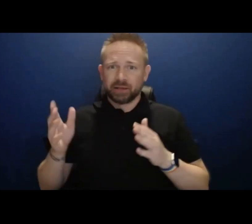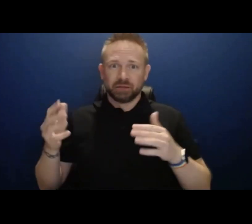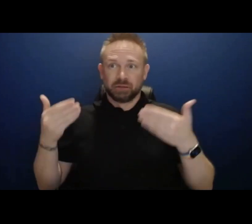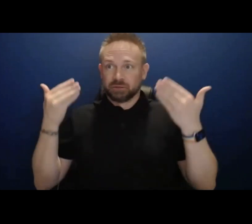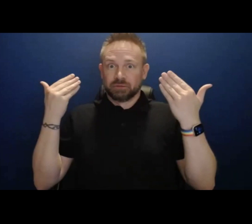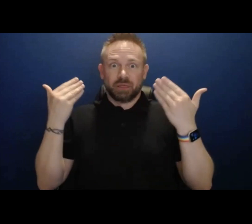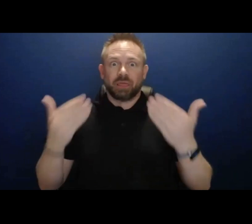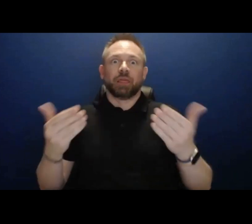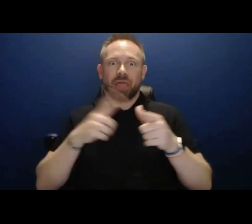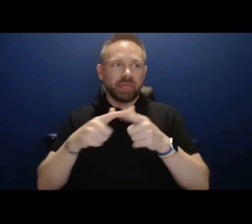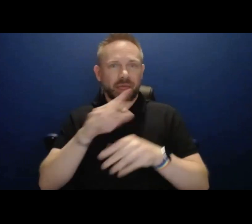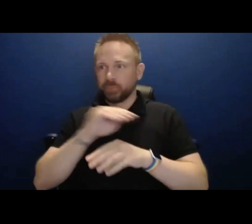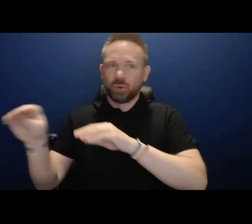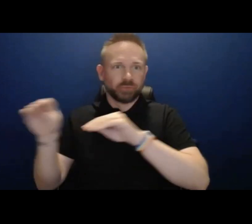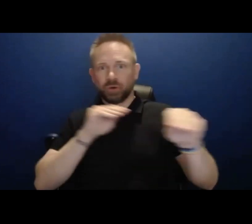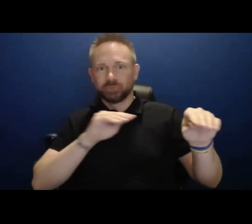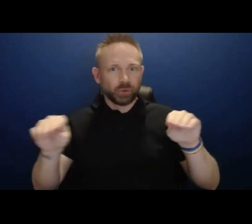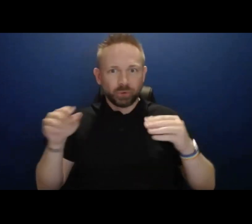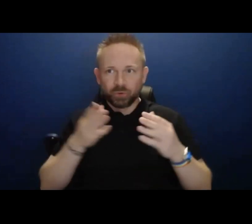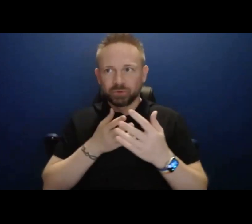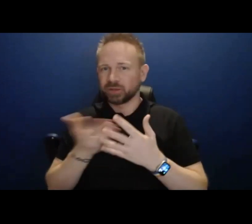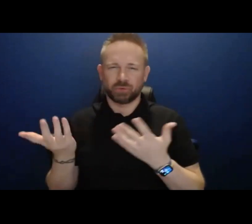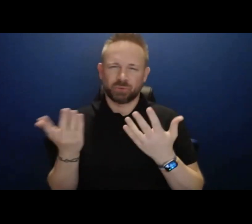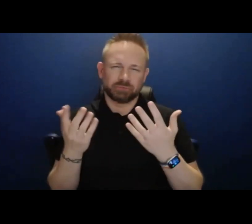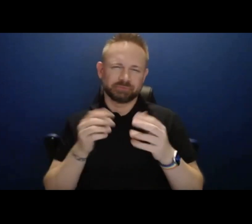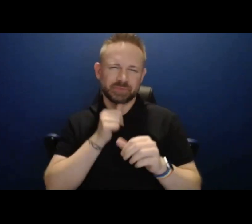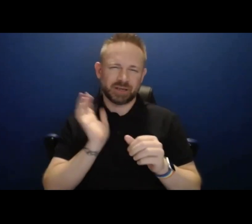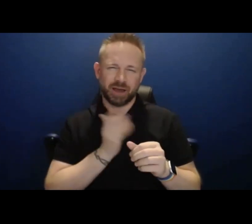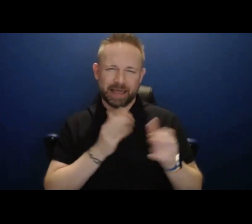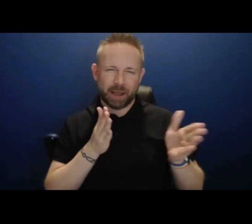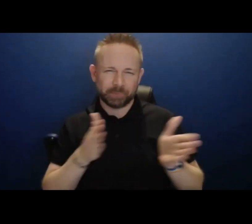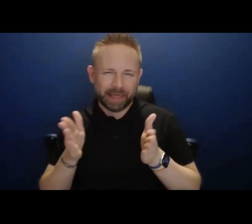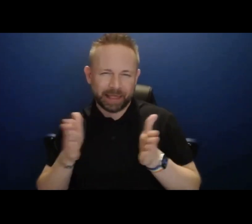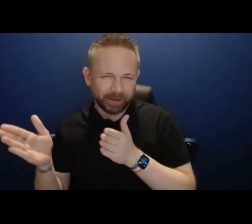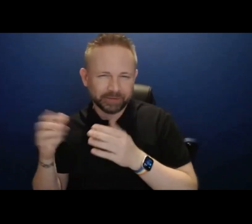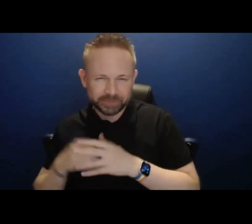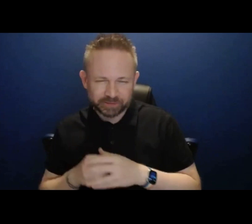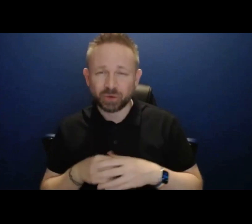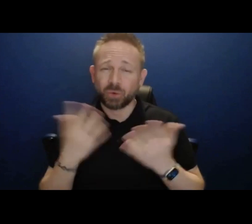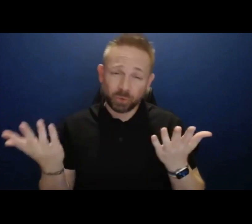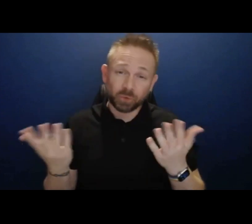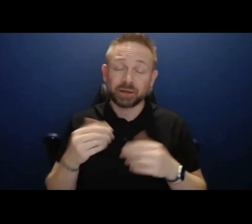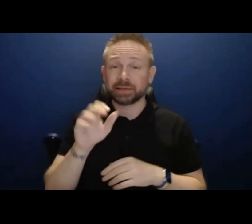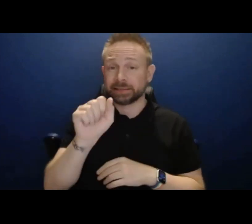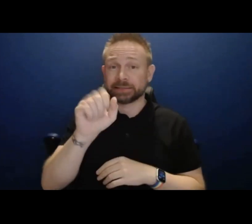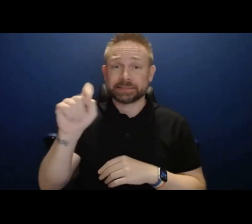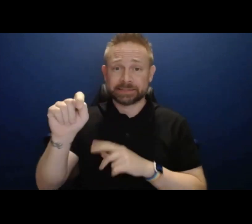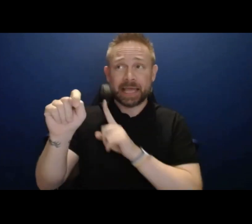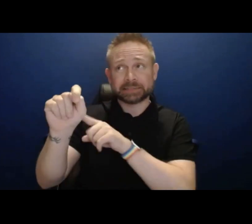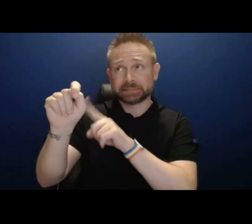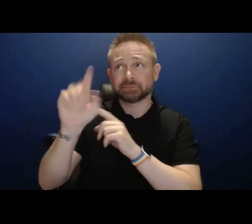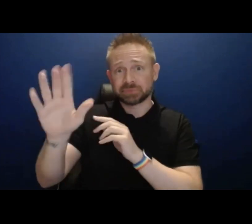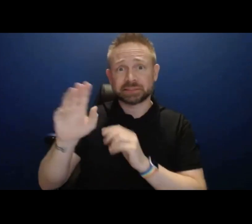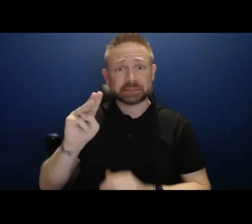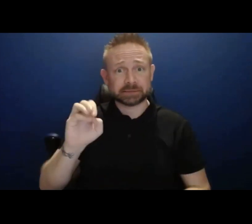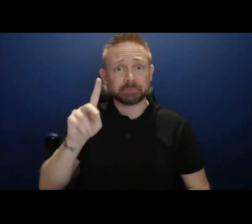to move across boundaries at the institutional level. And I think that that set at its core accomplishes that or helps us